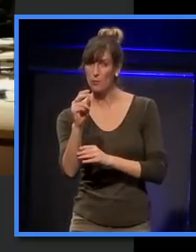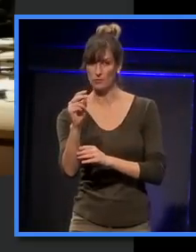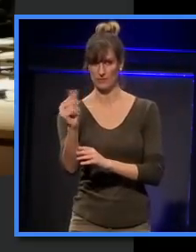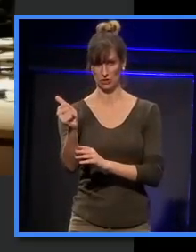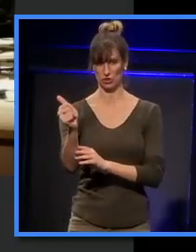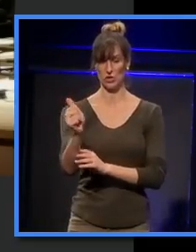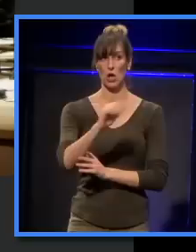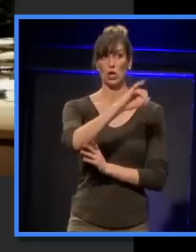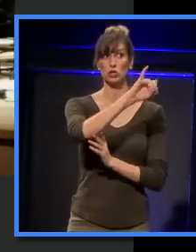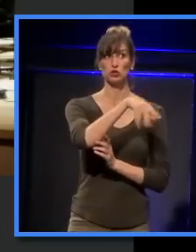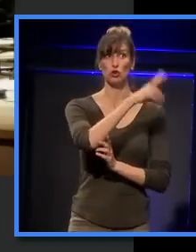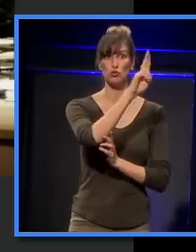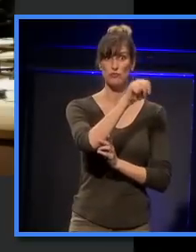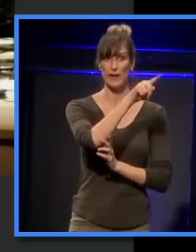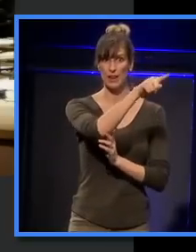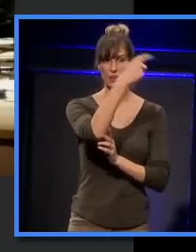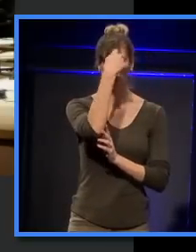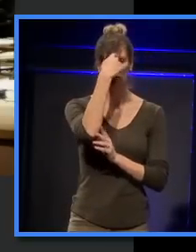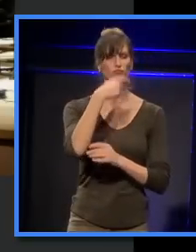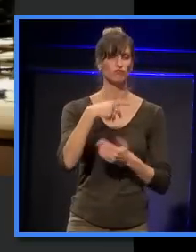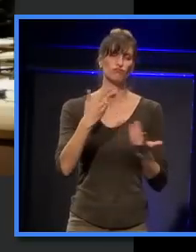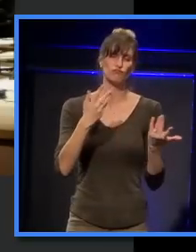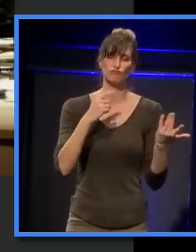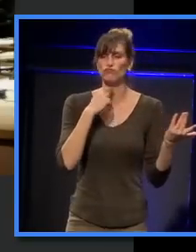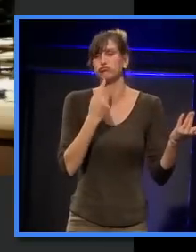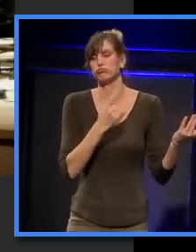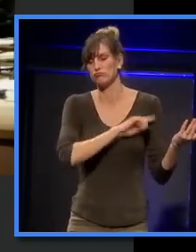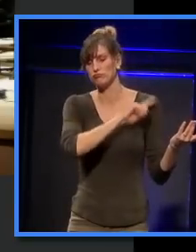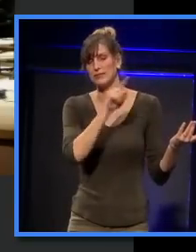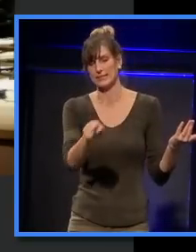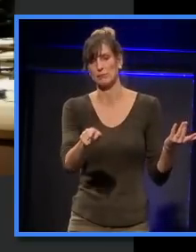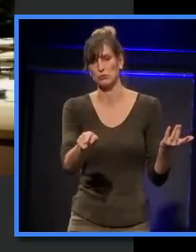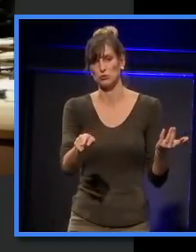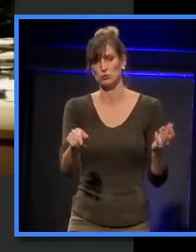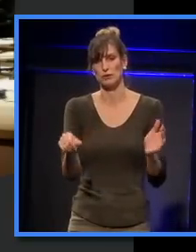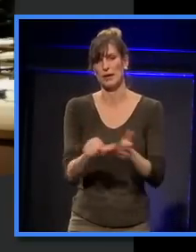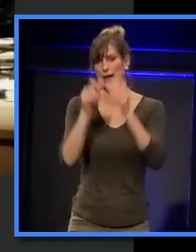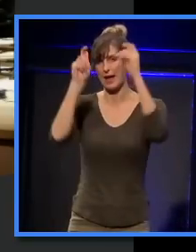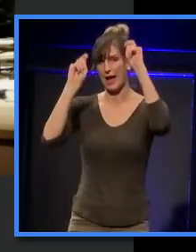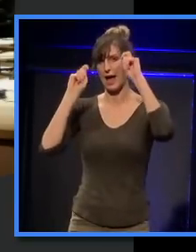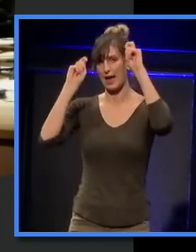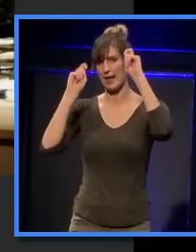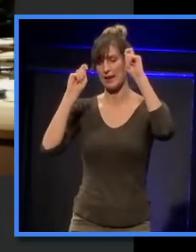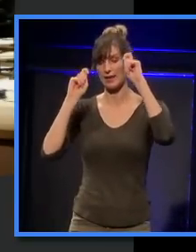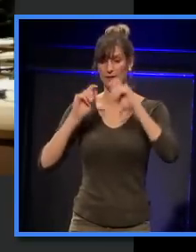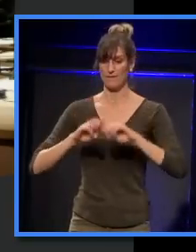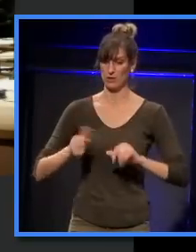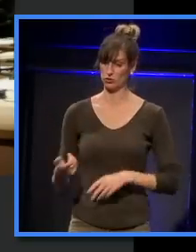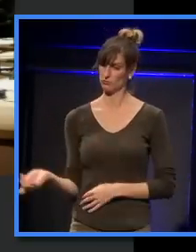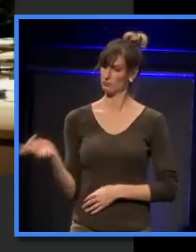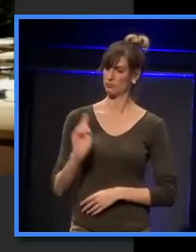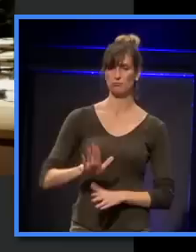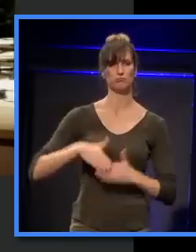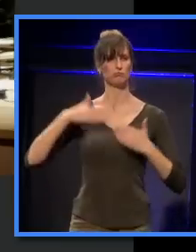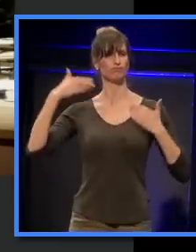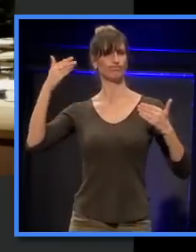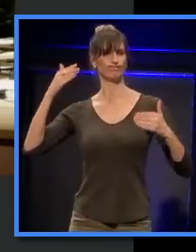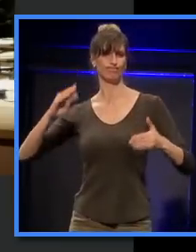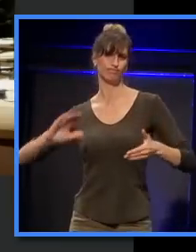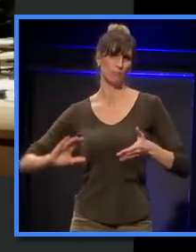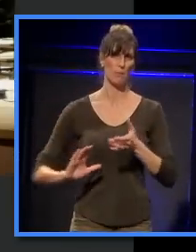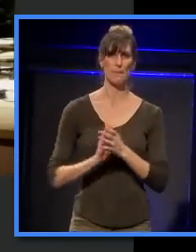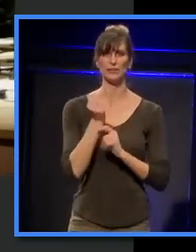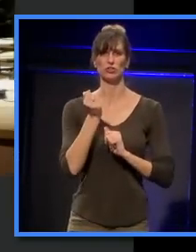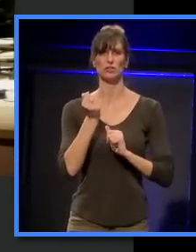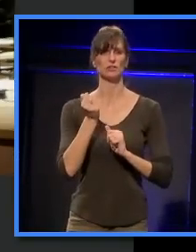decided he would come to the Hard Hat Concert, but he was still a boycott in the opening, and gave an impassioned speech. This is the